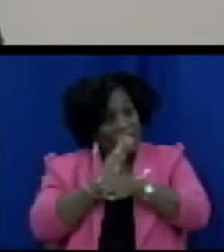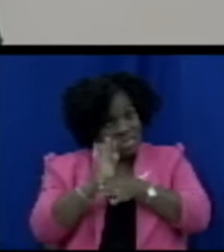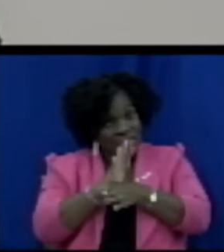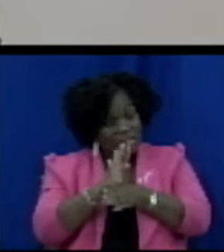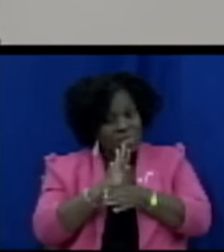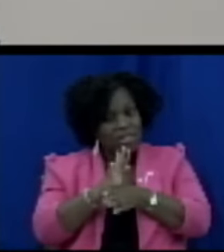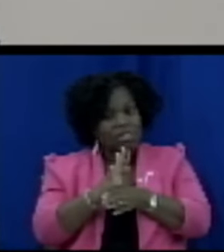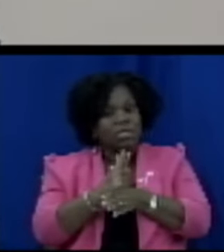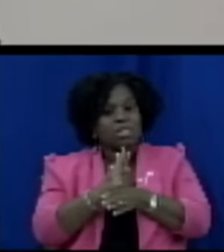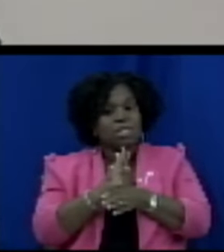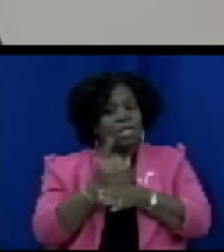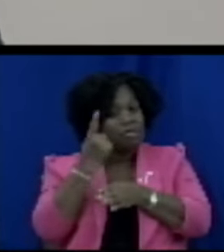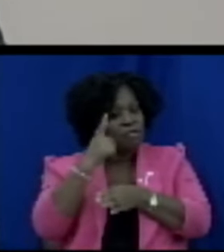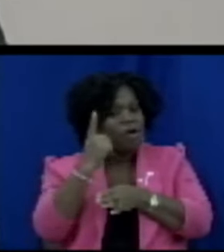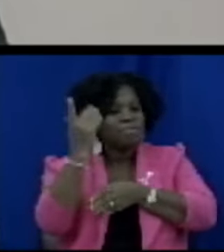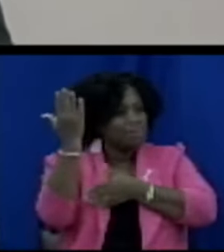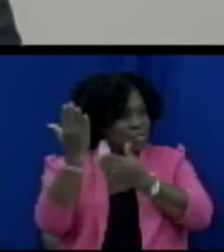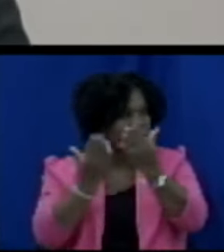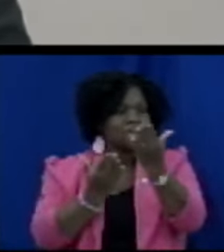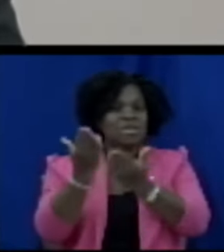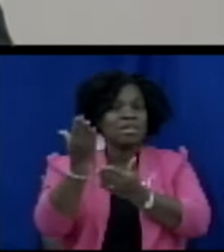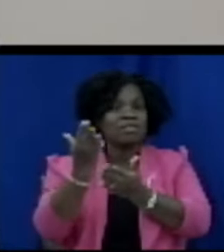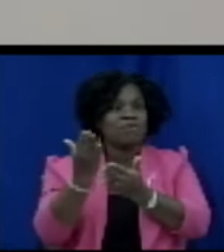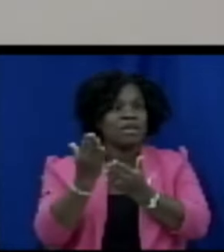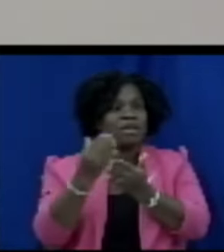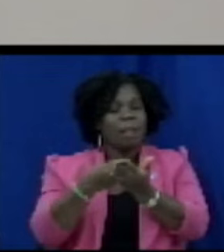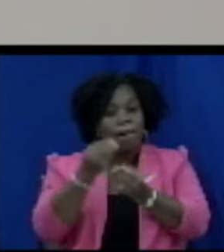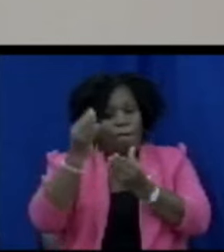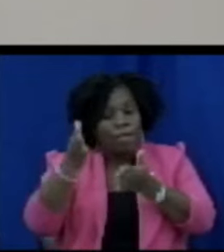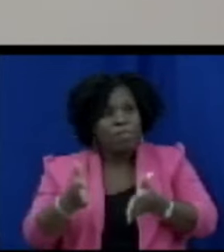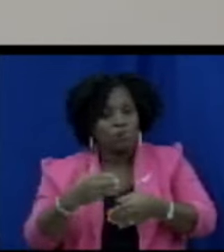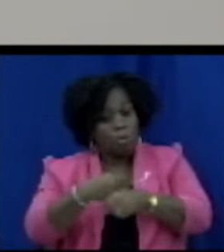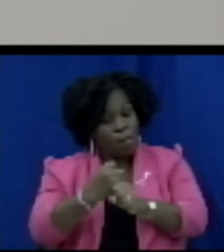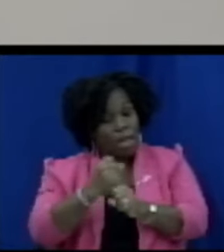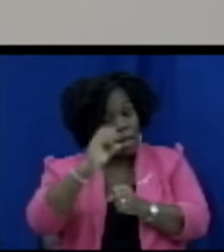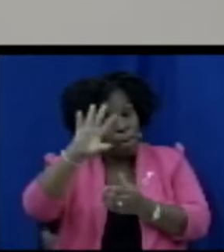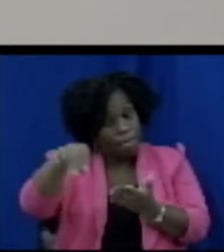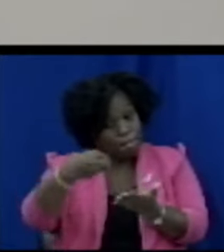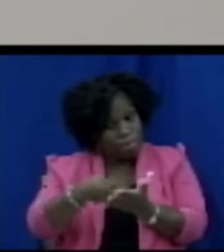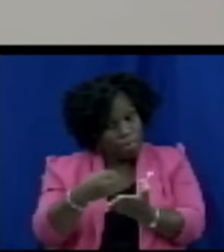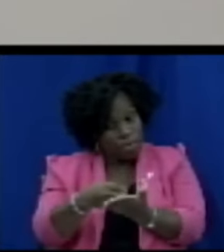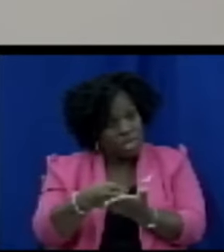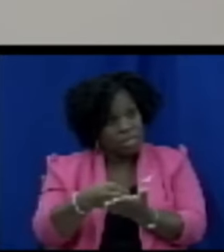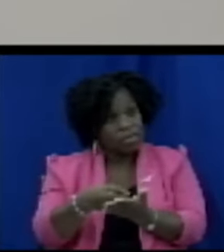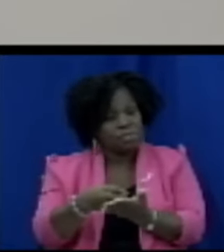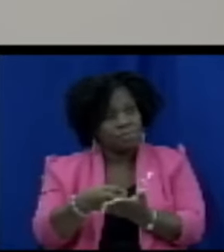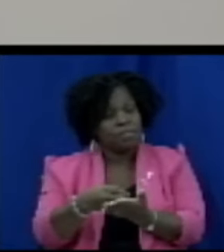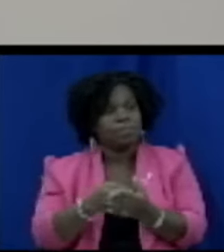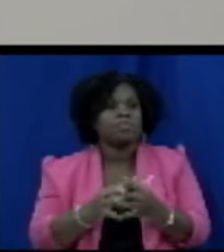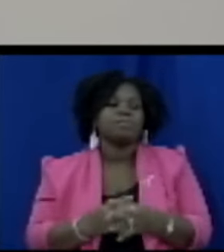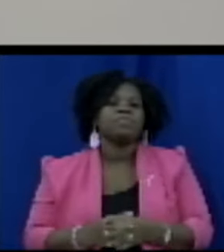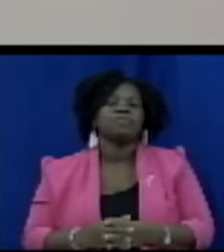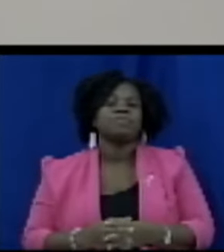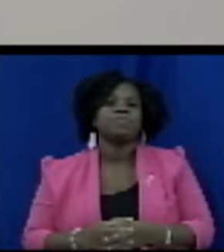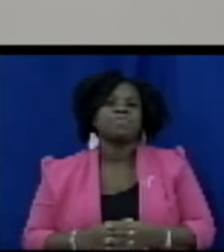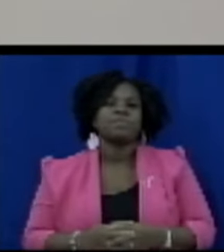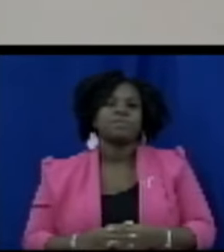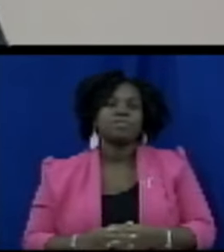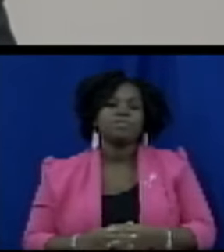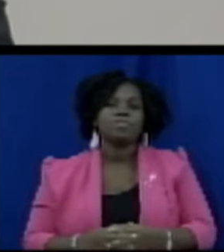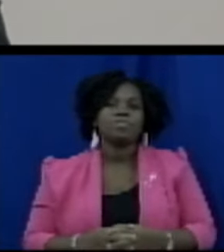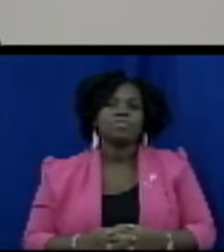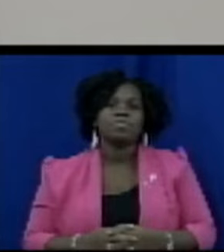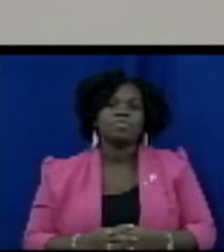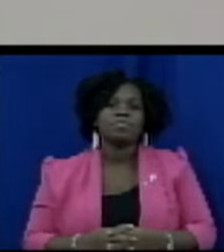and in so doing they are also held to a certain standard by consumers now for example